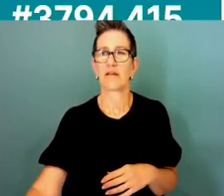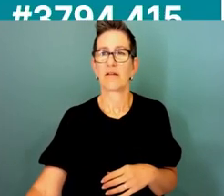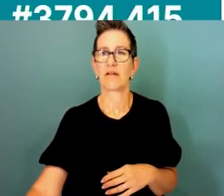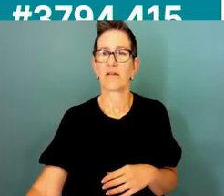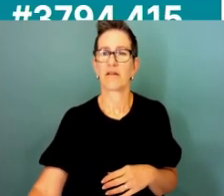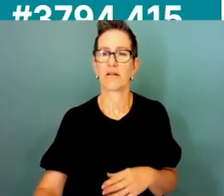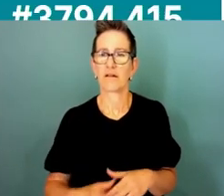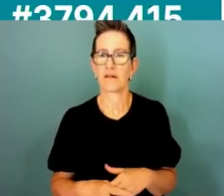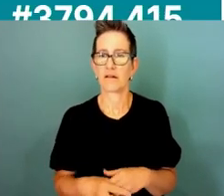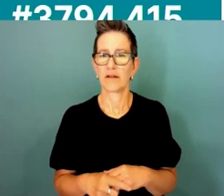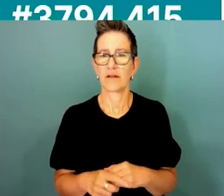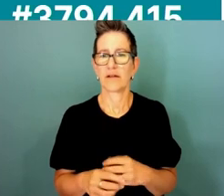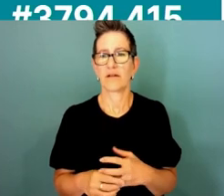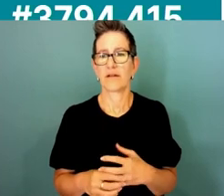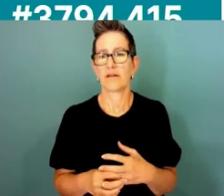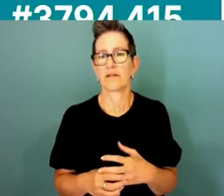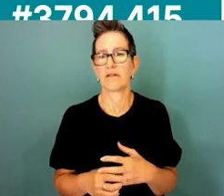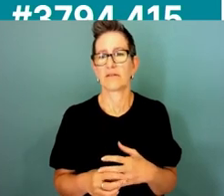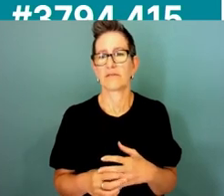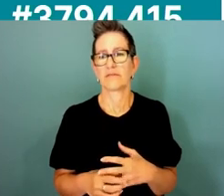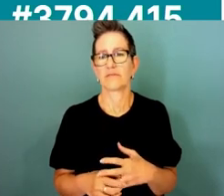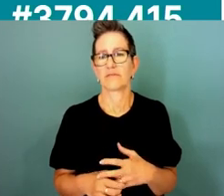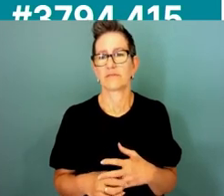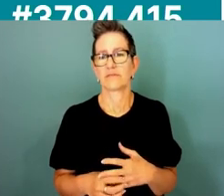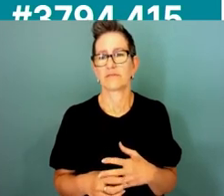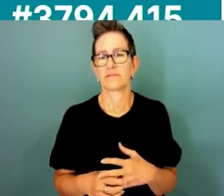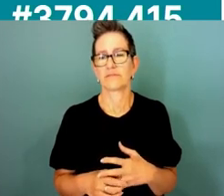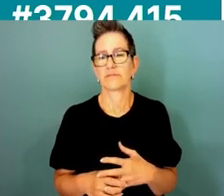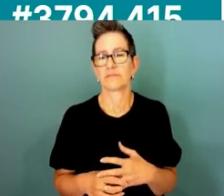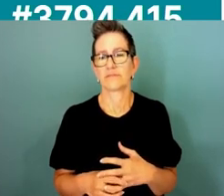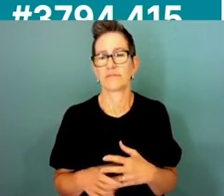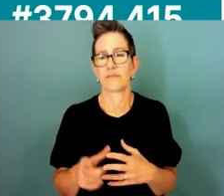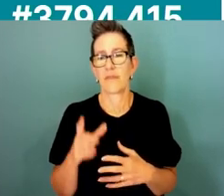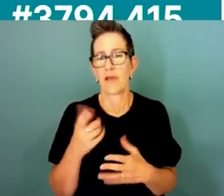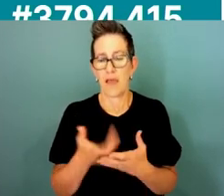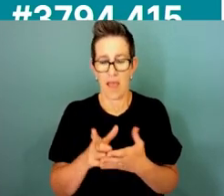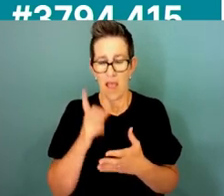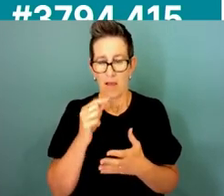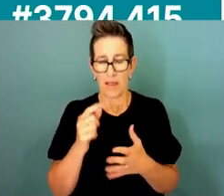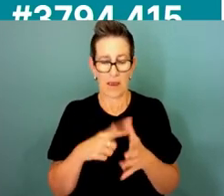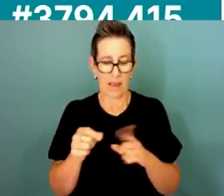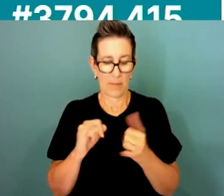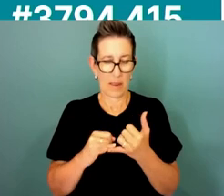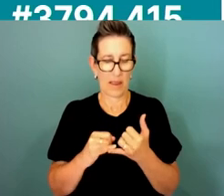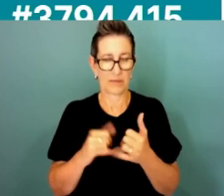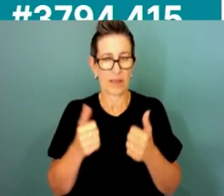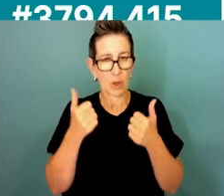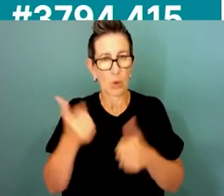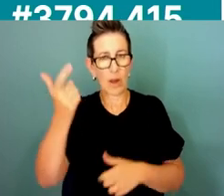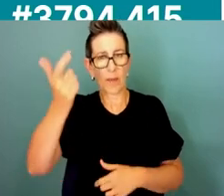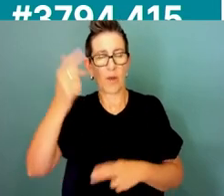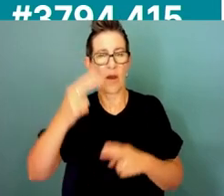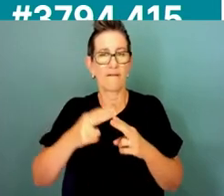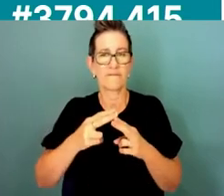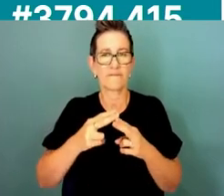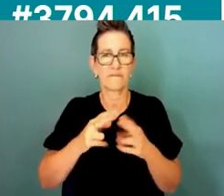and that question is how do we be a model employer for neurodivergent staff and